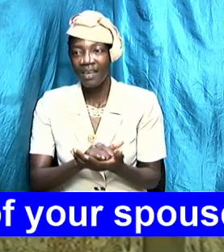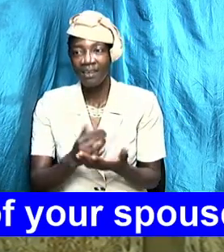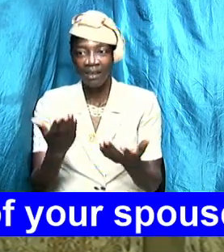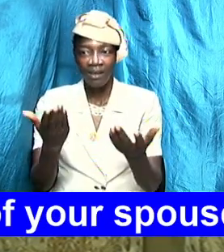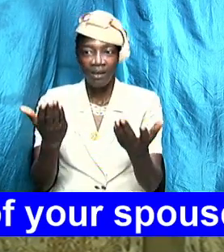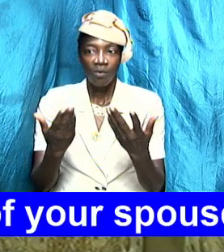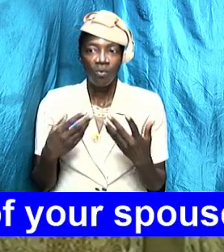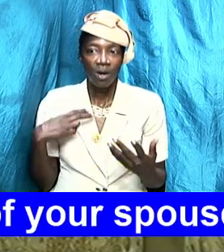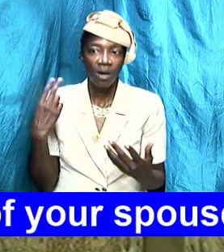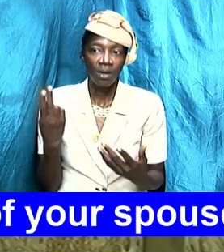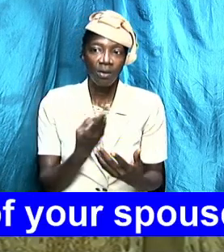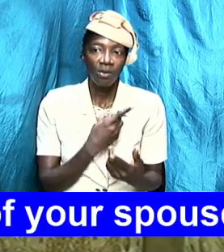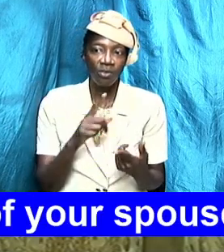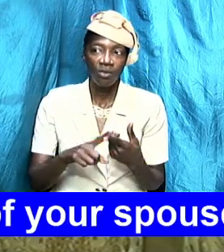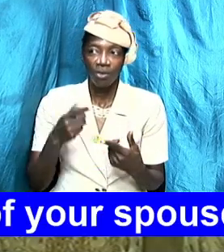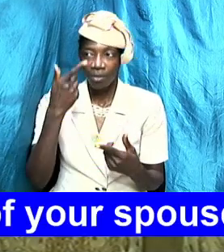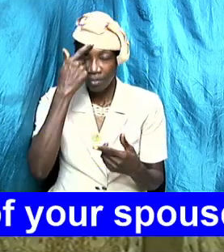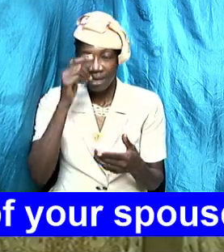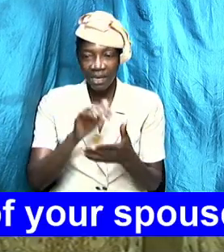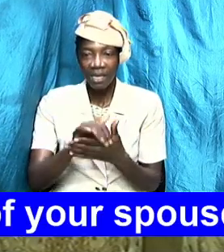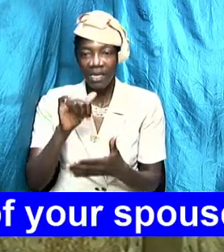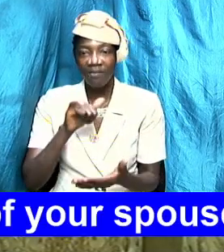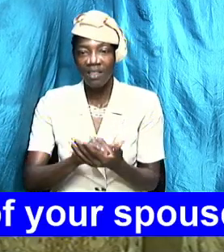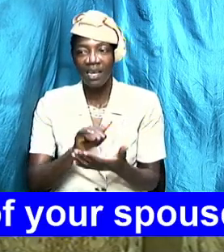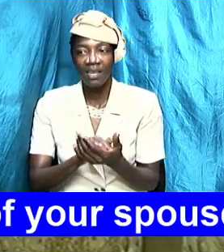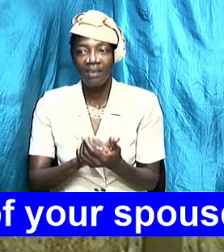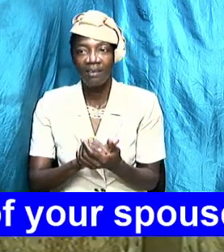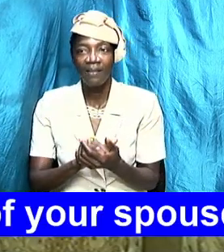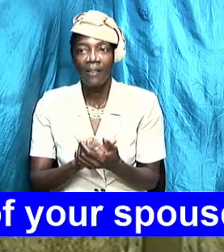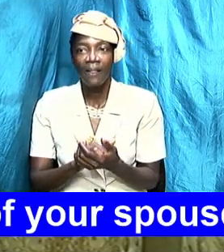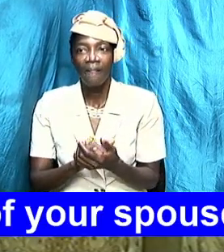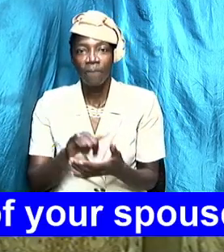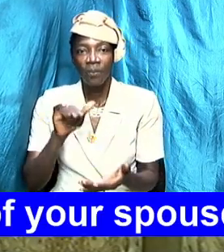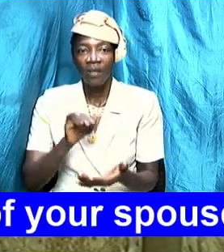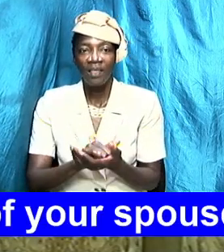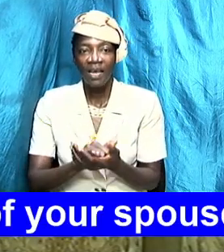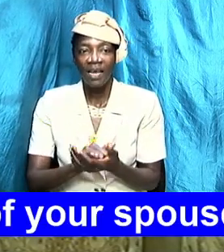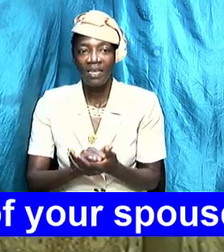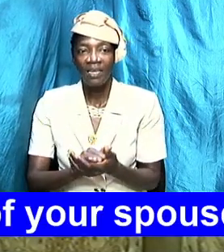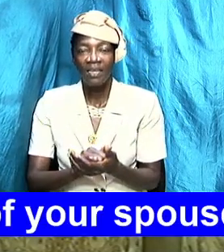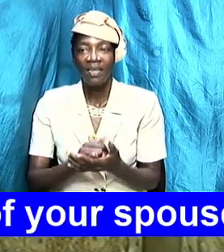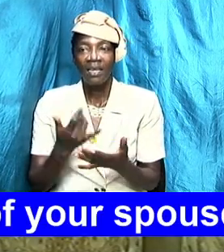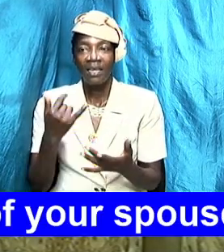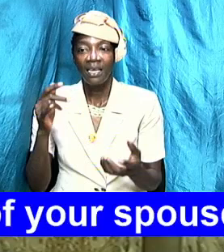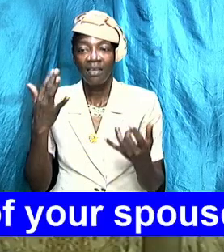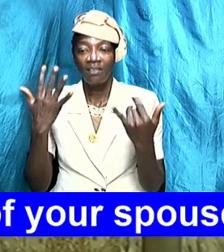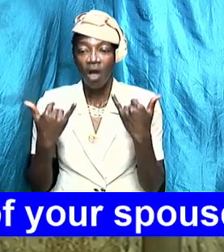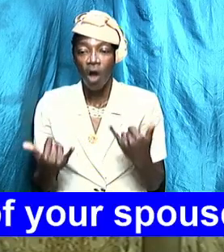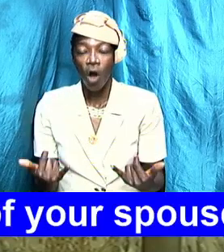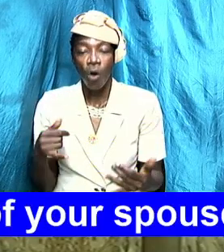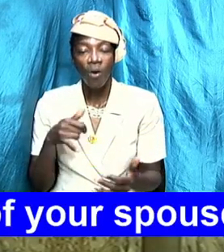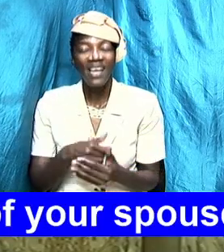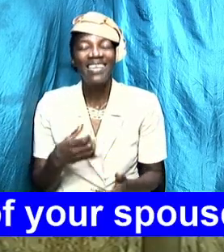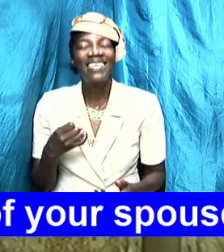want us to believe that that is how it is